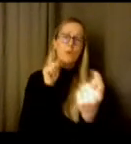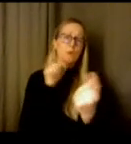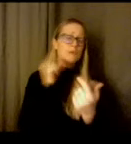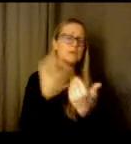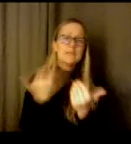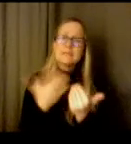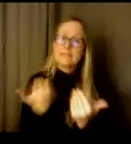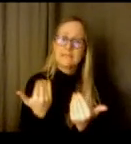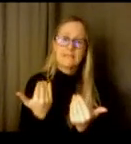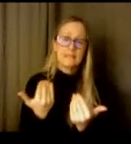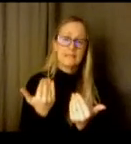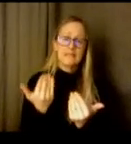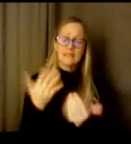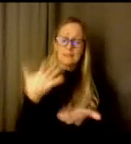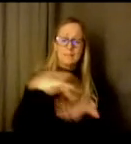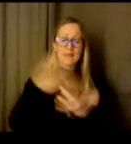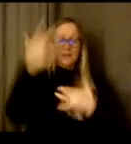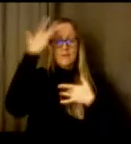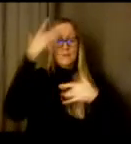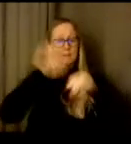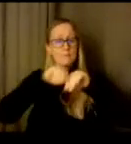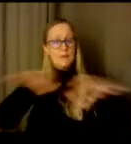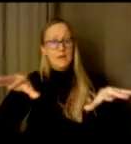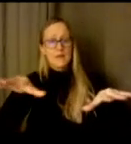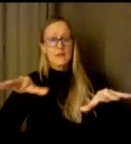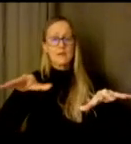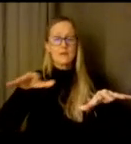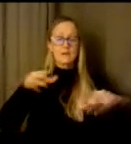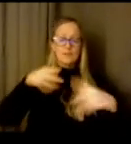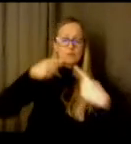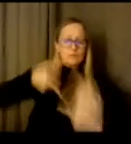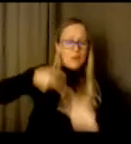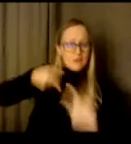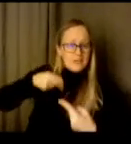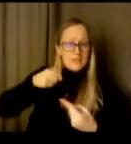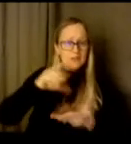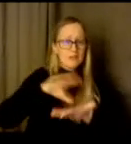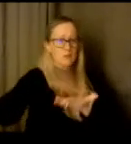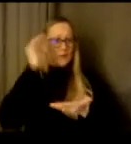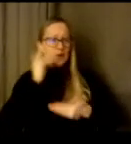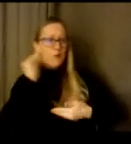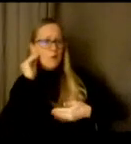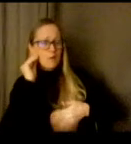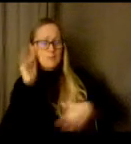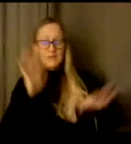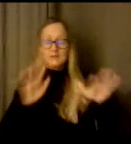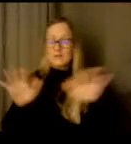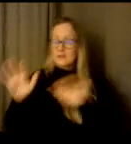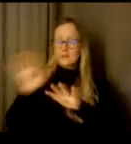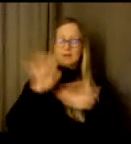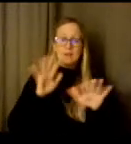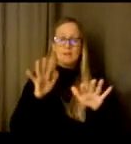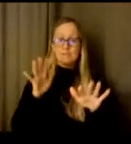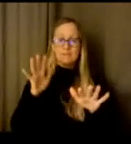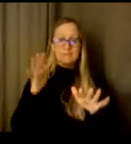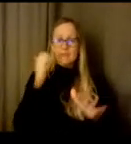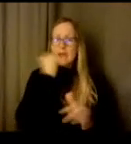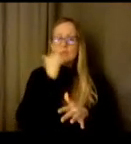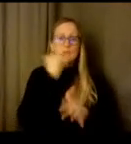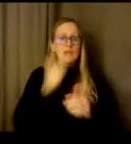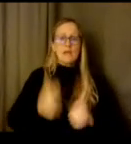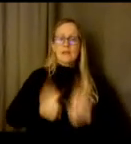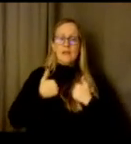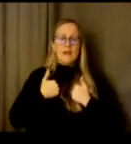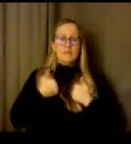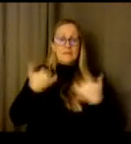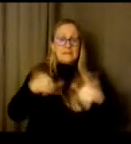and the struggles that happen with learning at home and um you know just everyday life still continues